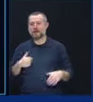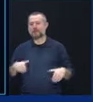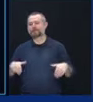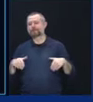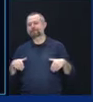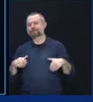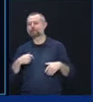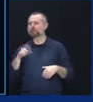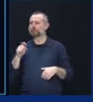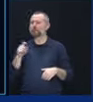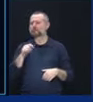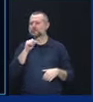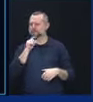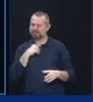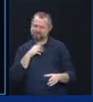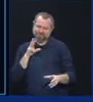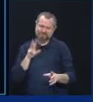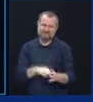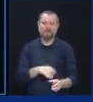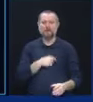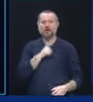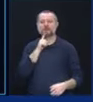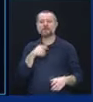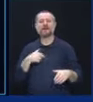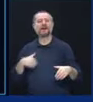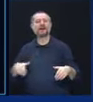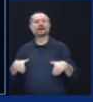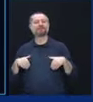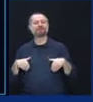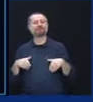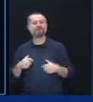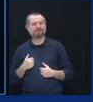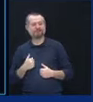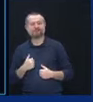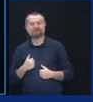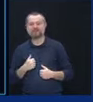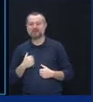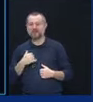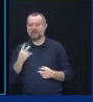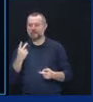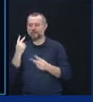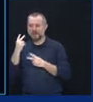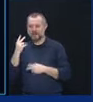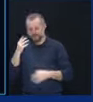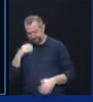distortions aggressively enough. In retrospect, that is true.